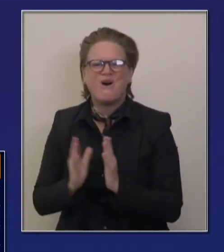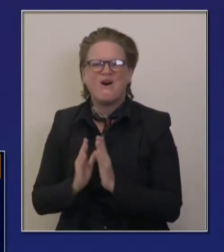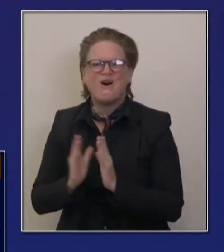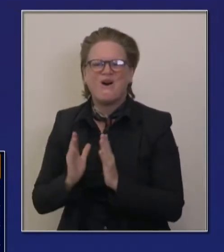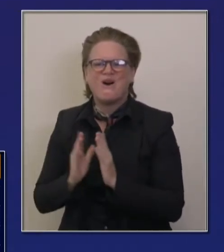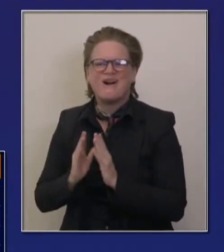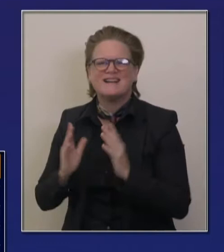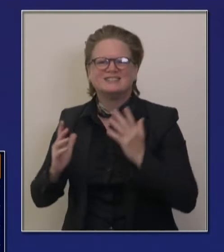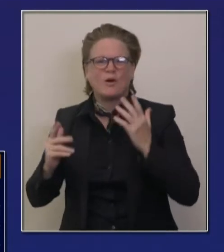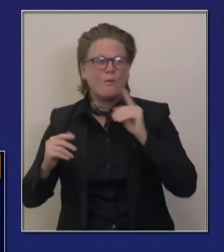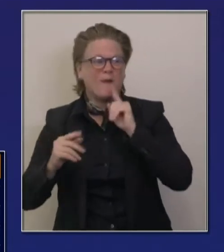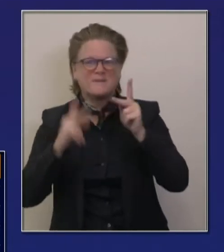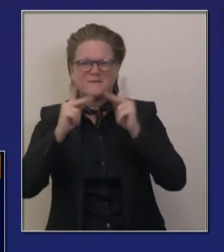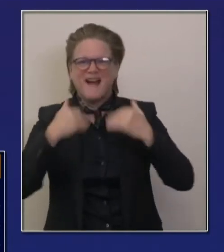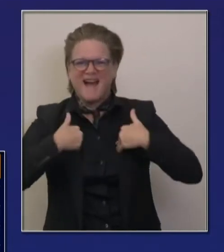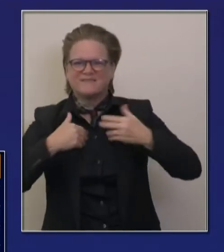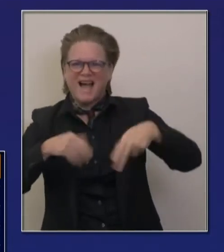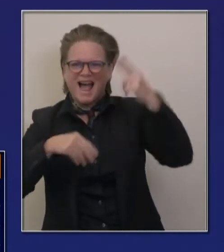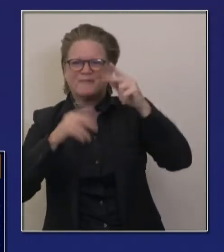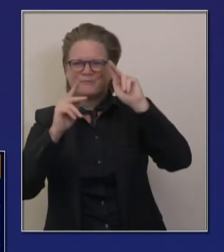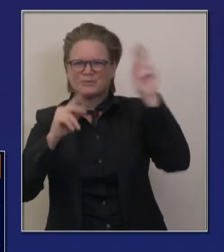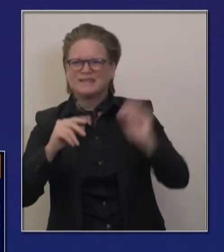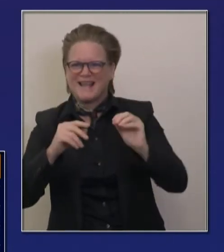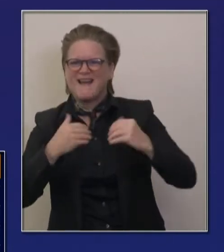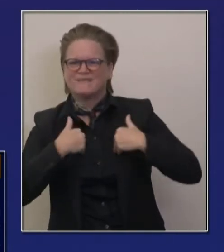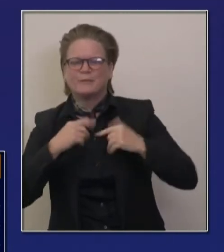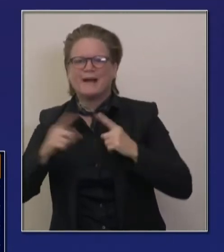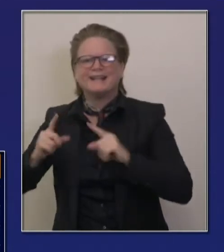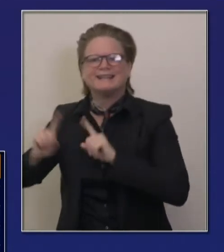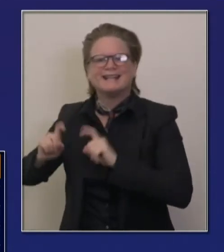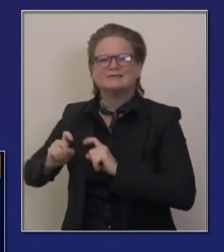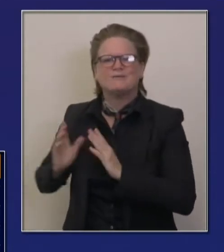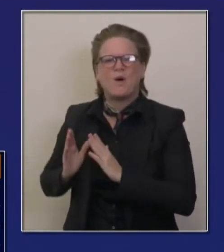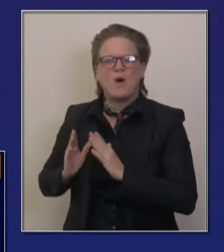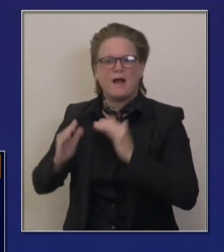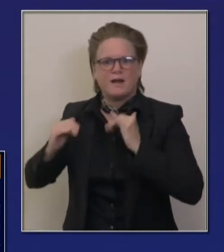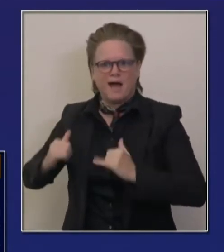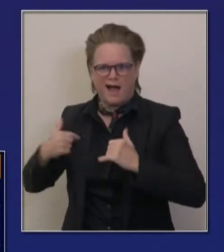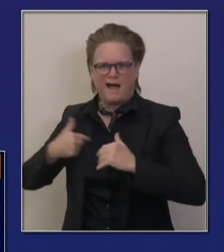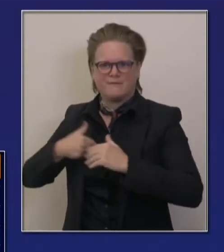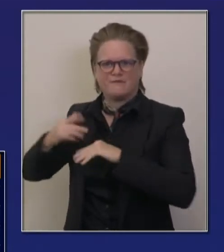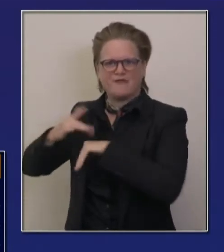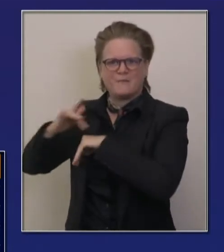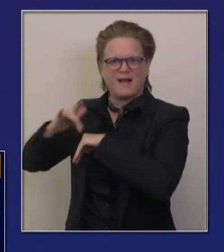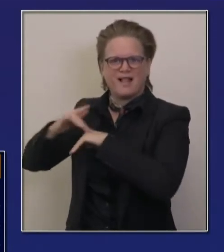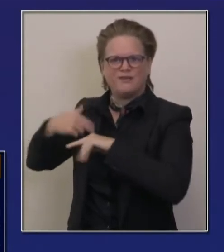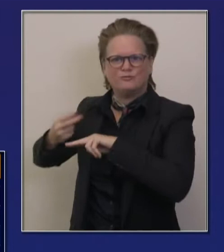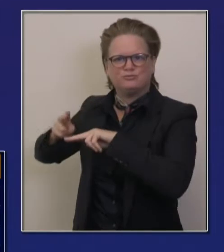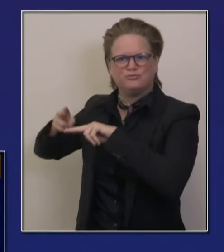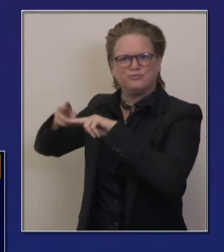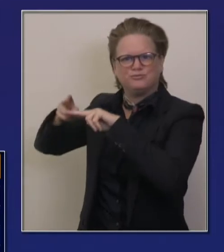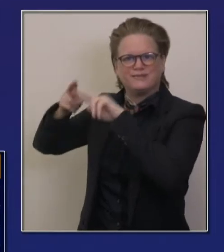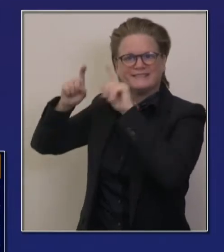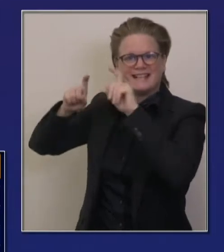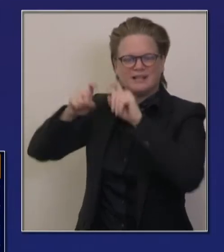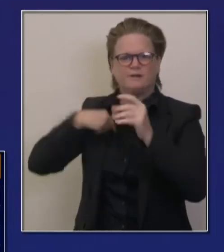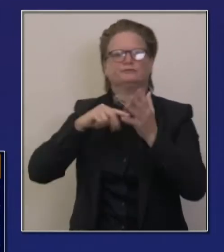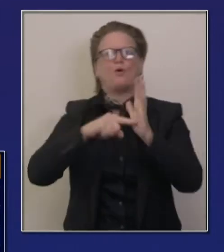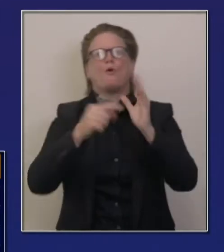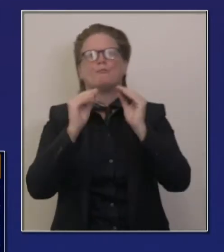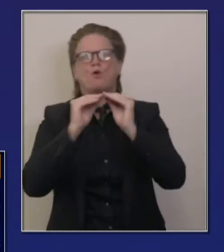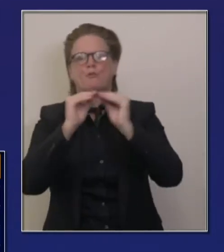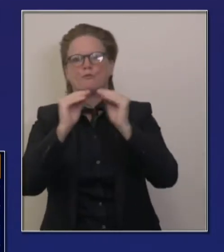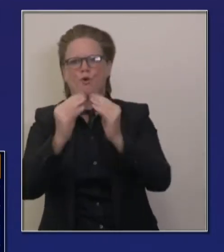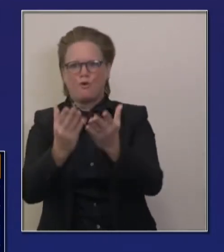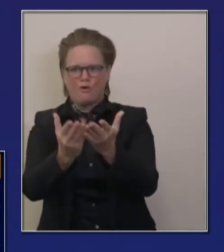see really the stability, uh, throughout the summer with a little peak in July, a little bit in August. And we started to come down September,